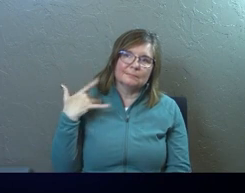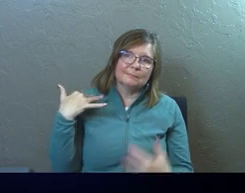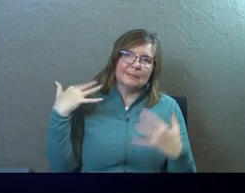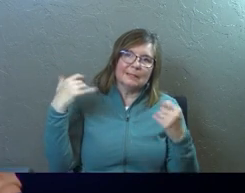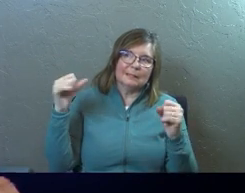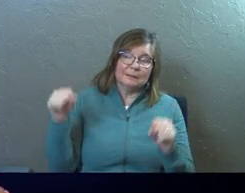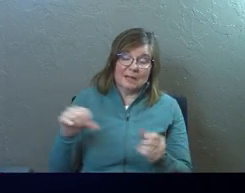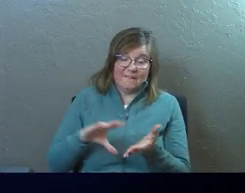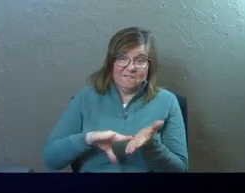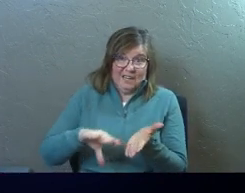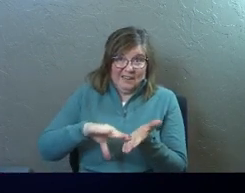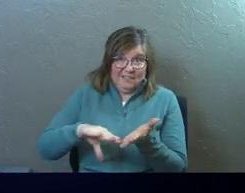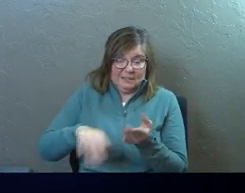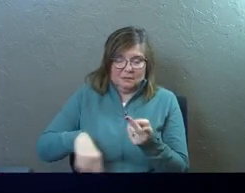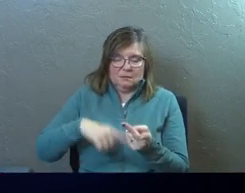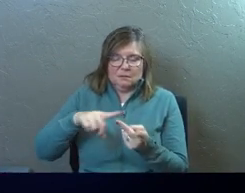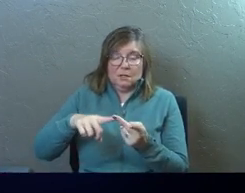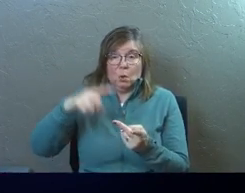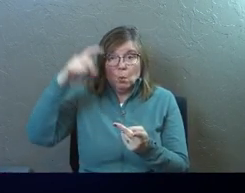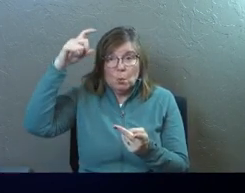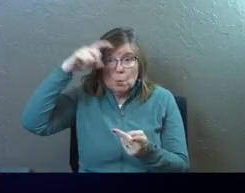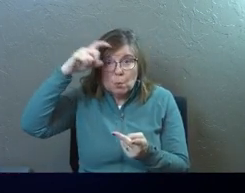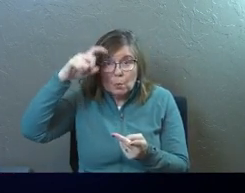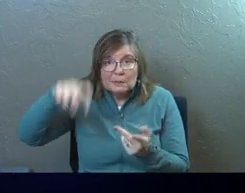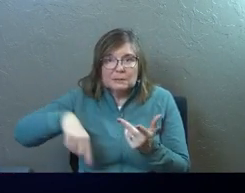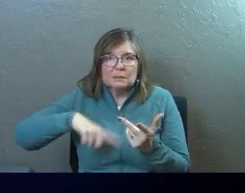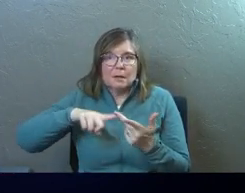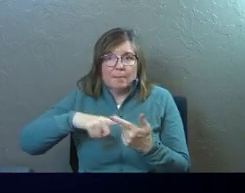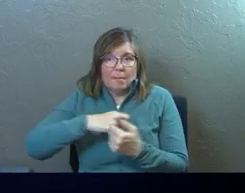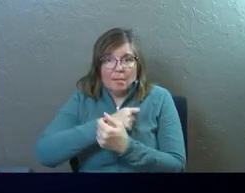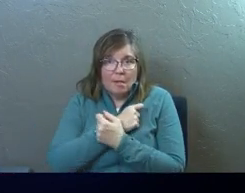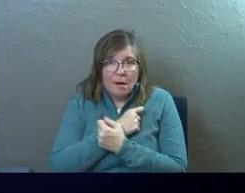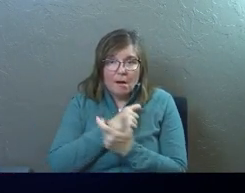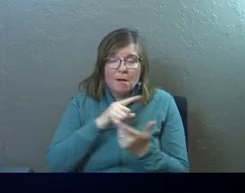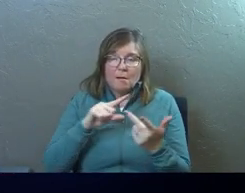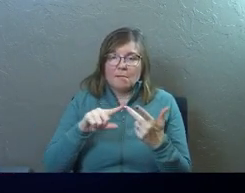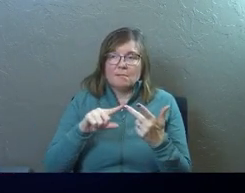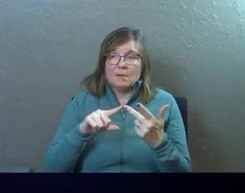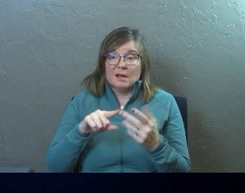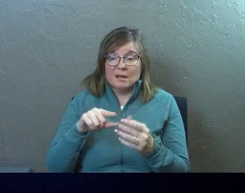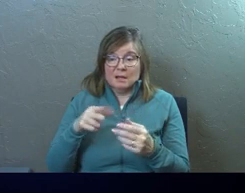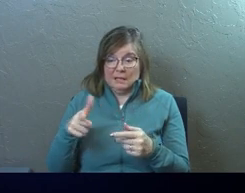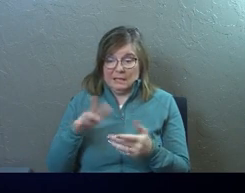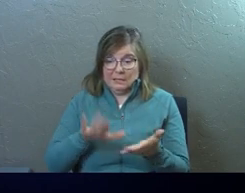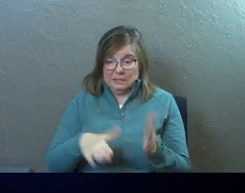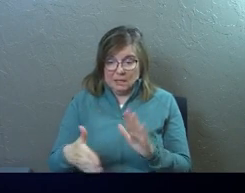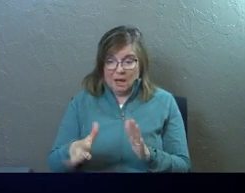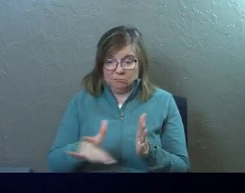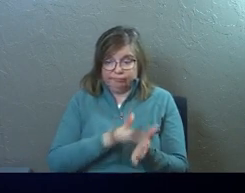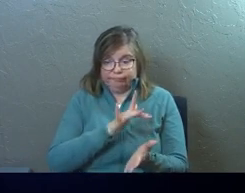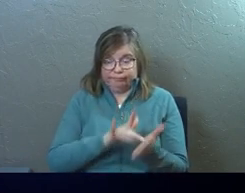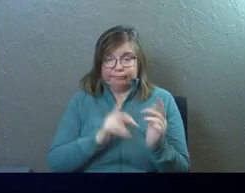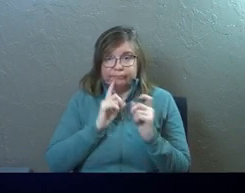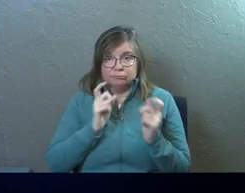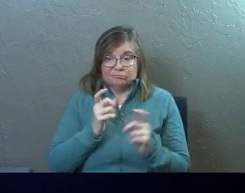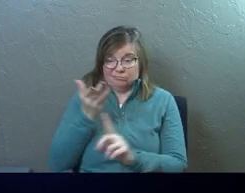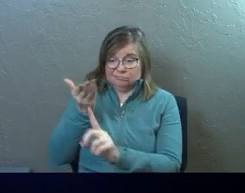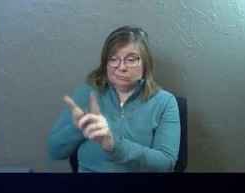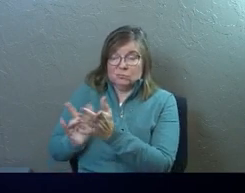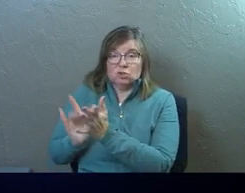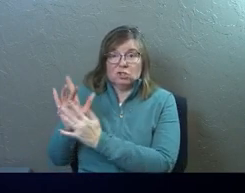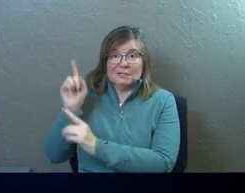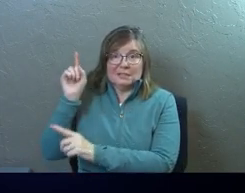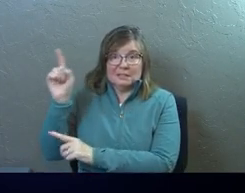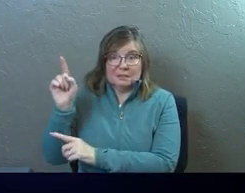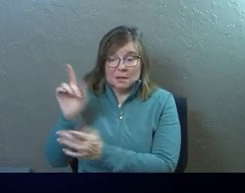It is his forgiveness. It's his wisdom. It's his love. It's the price he paid for us on the cross. It's Jesus.